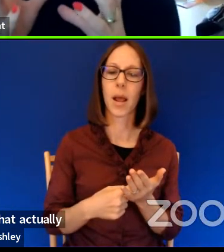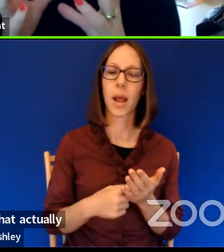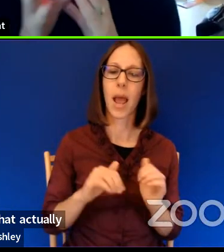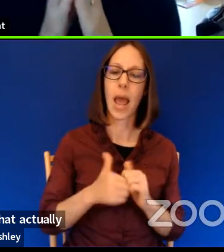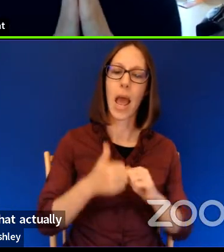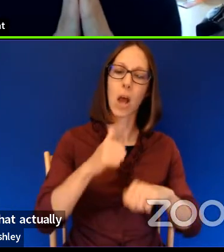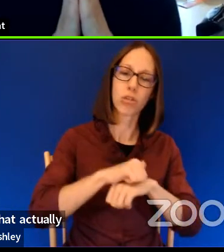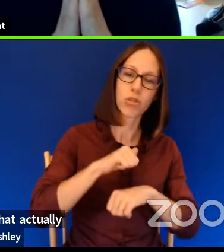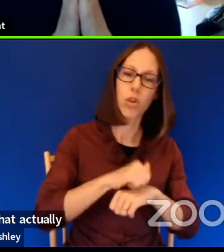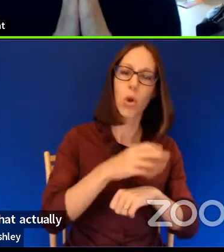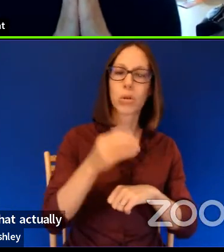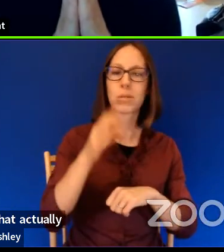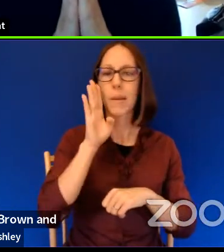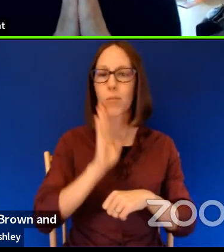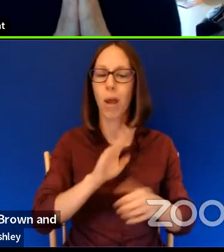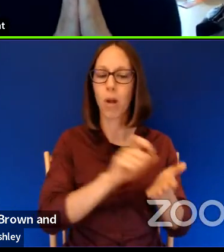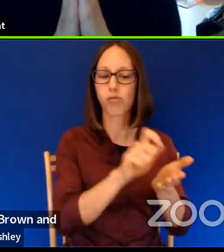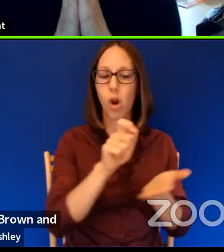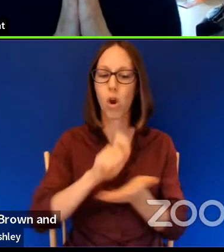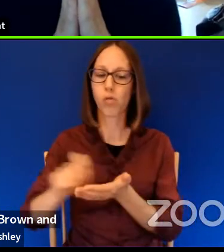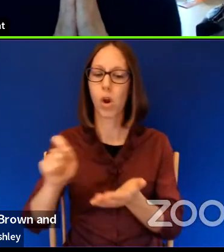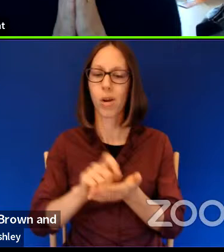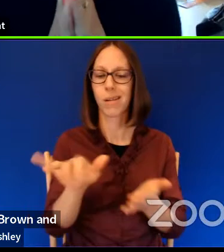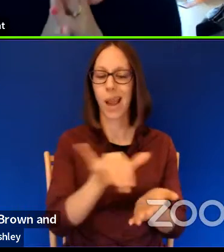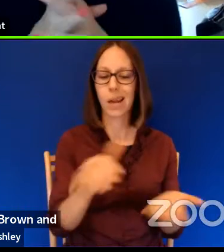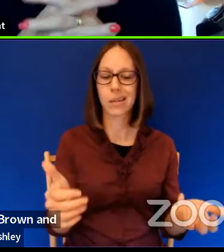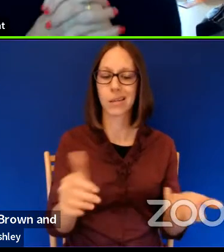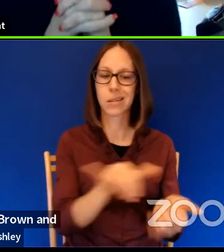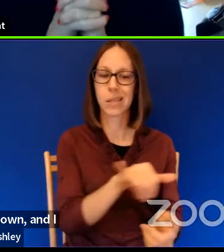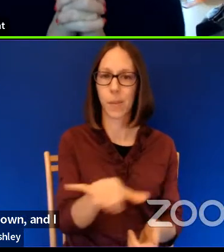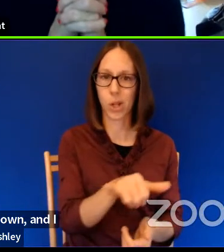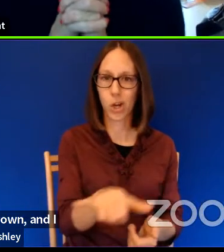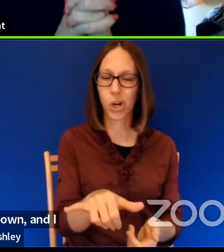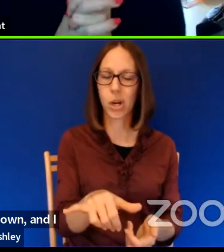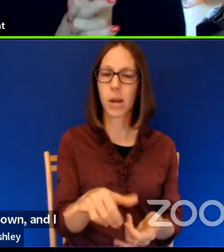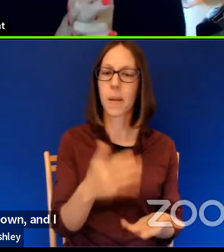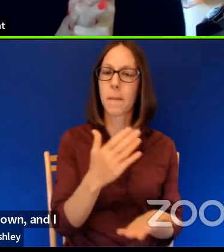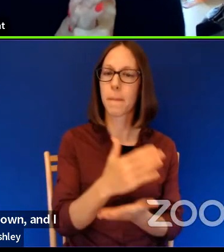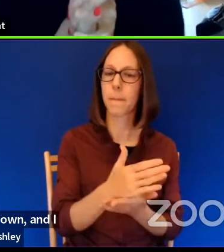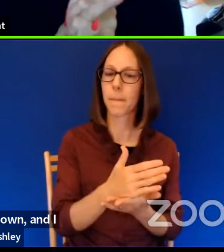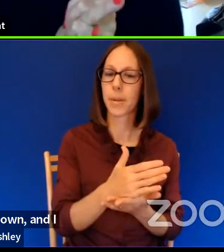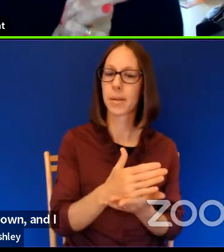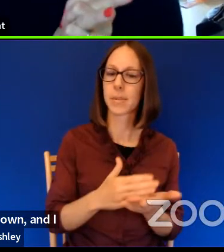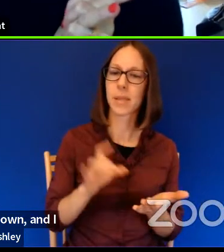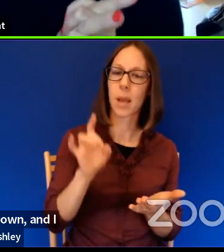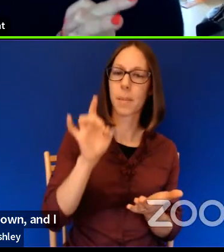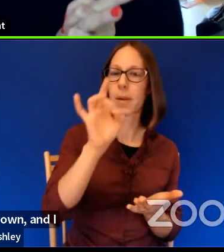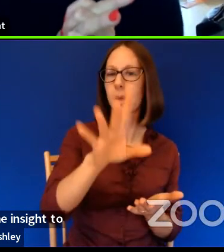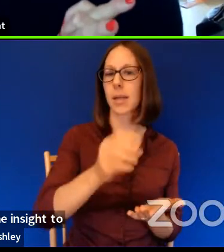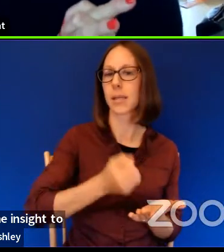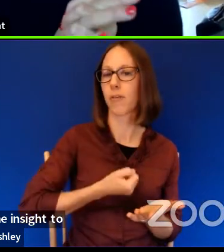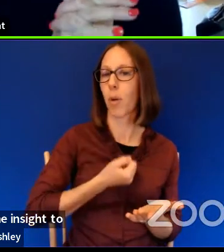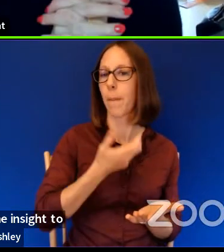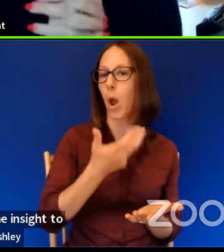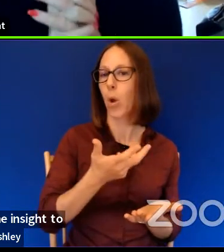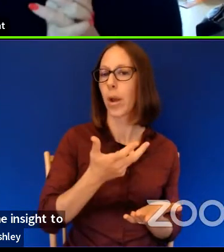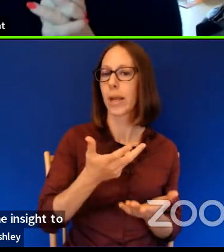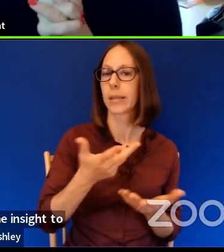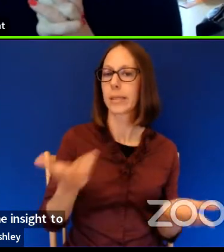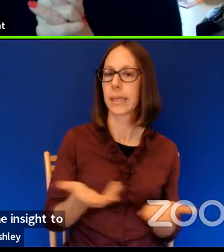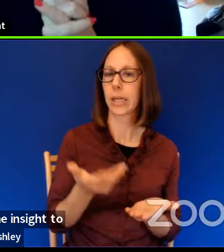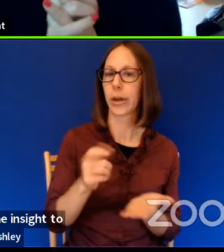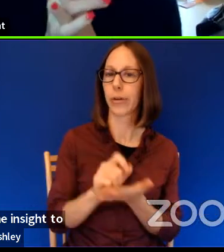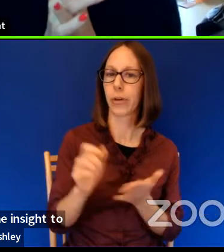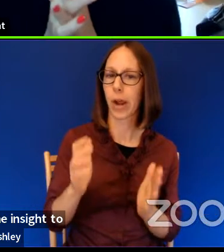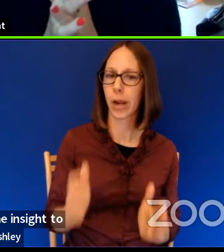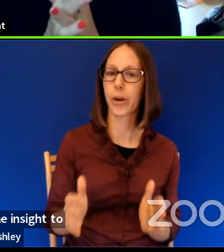and also Brown. And I wondered if you can just maybe give some insight to other poets in the group about, you know,